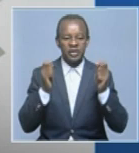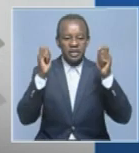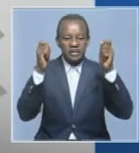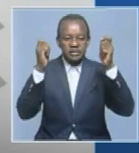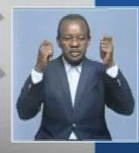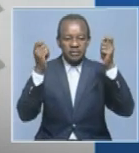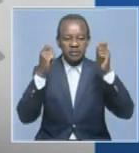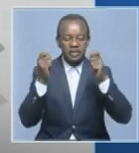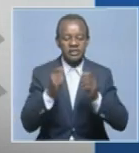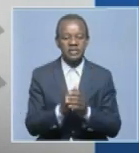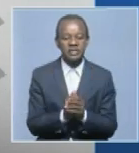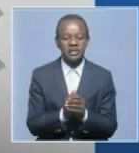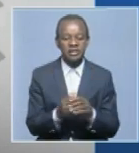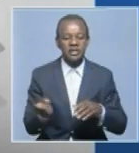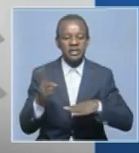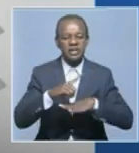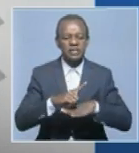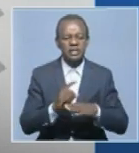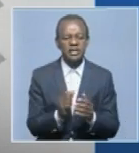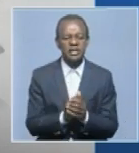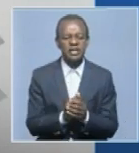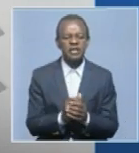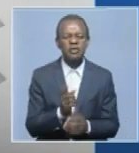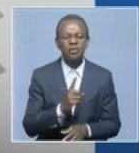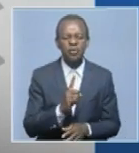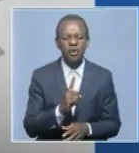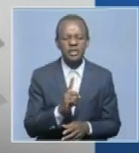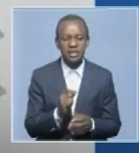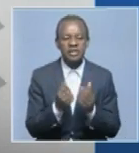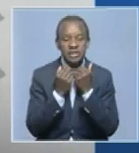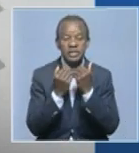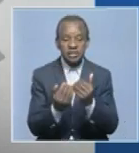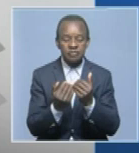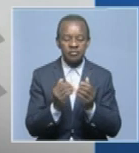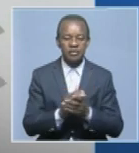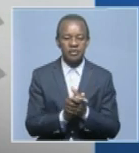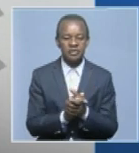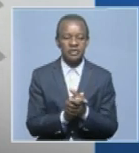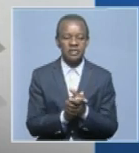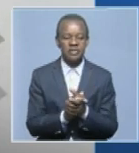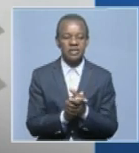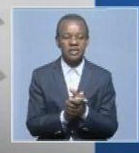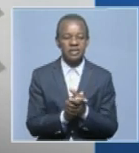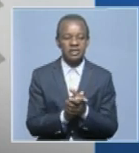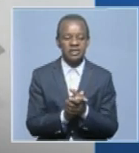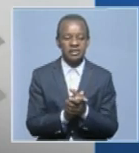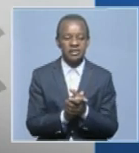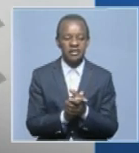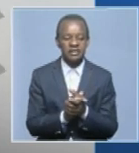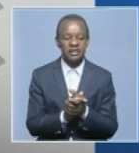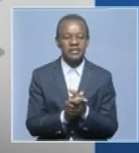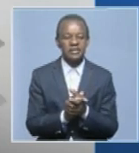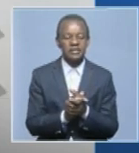a day like this. But I must say it is important that days like this are set out